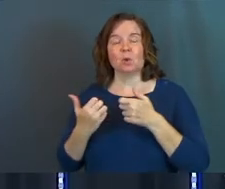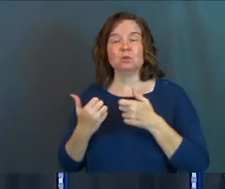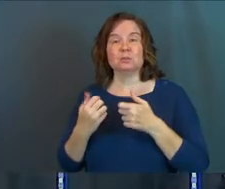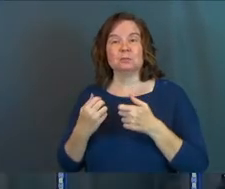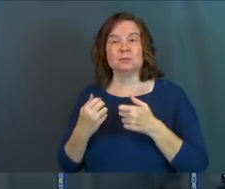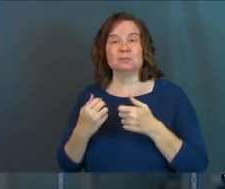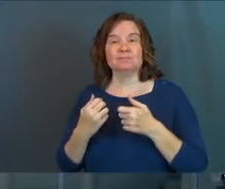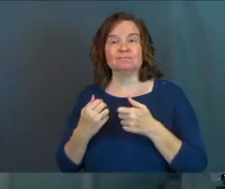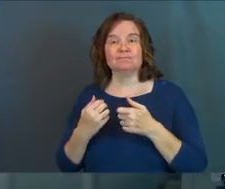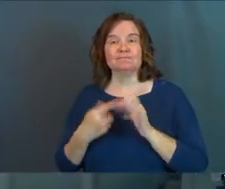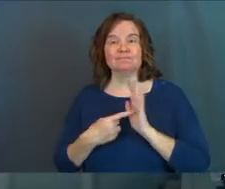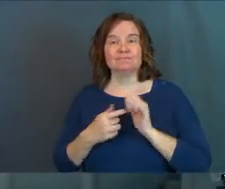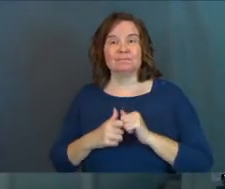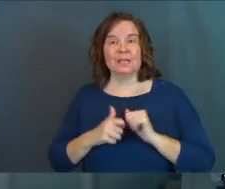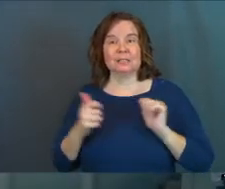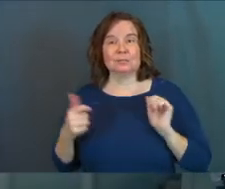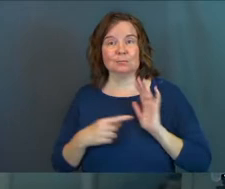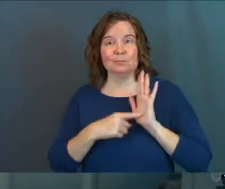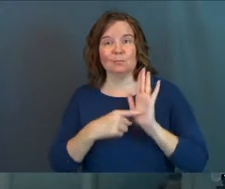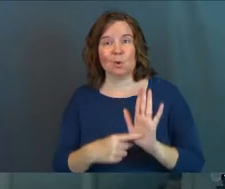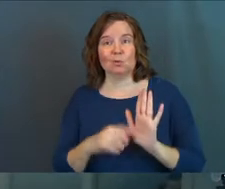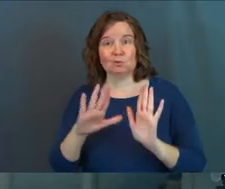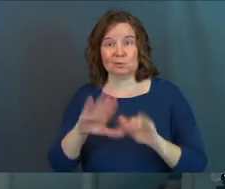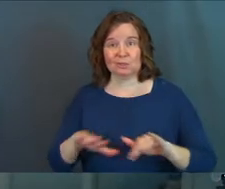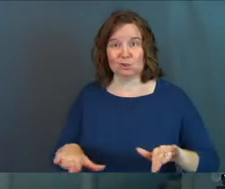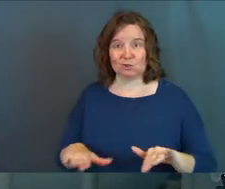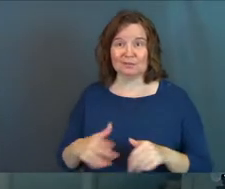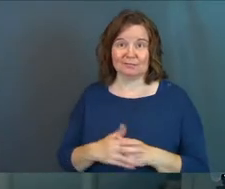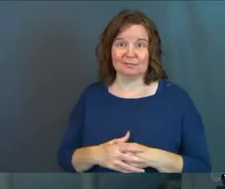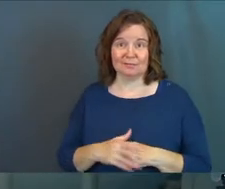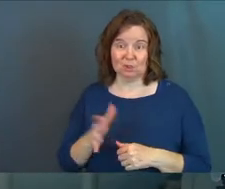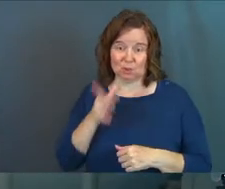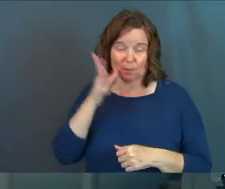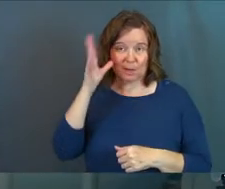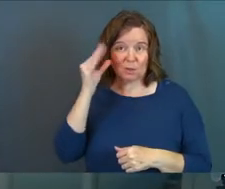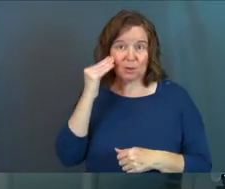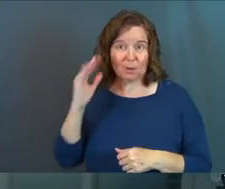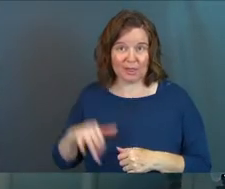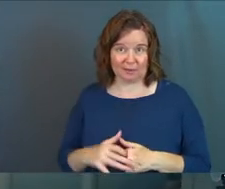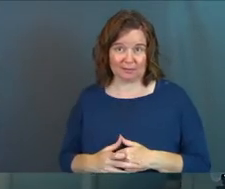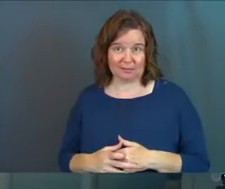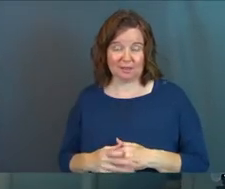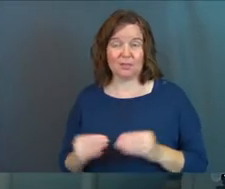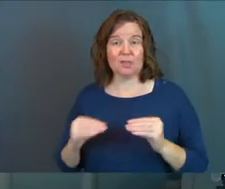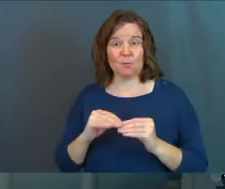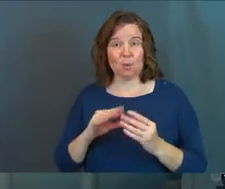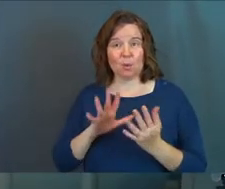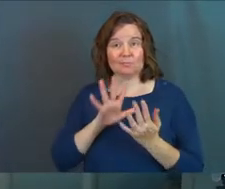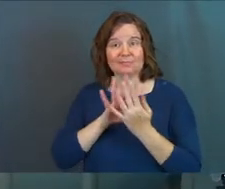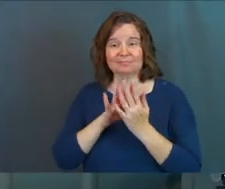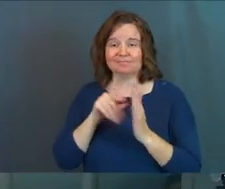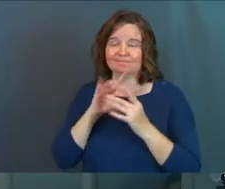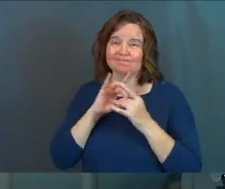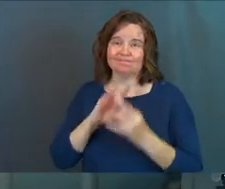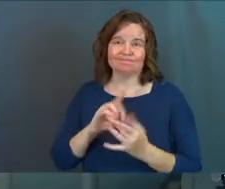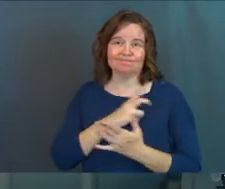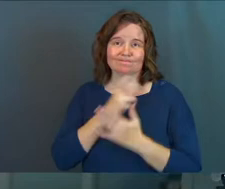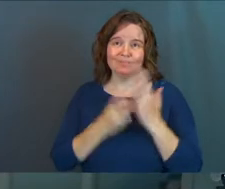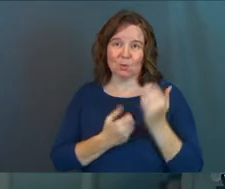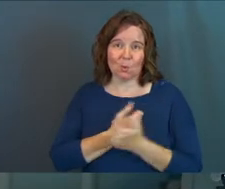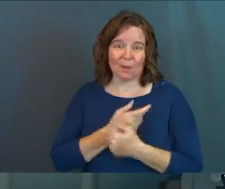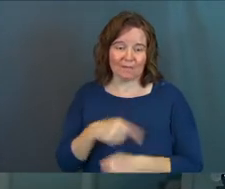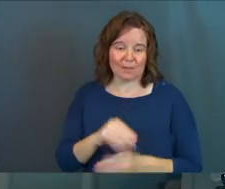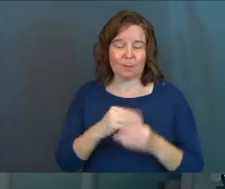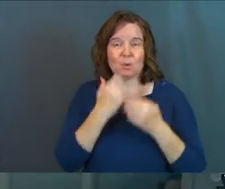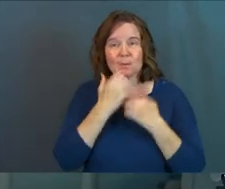vulnerable to his children. You can't get past that. You parents know that. The more deeply you love them, the more you care